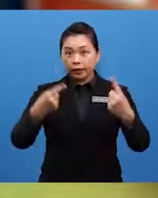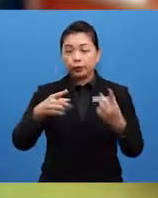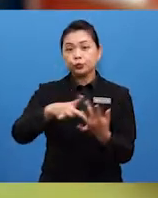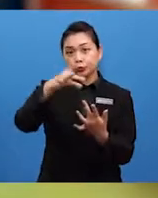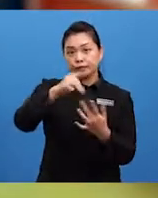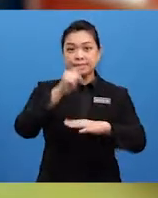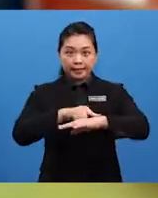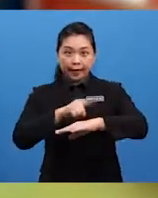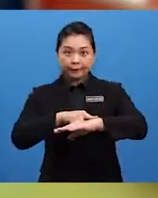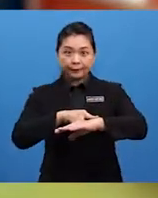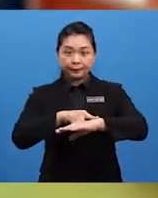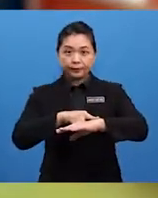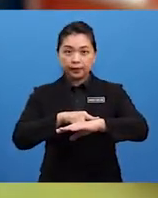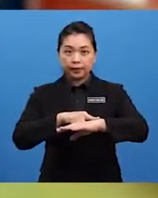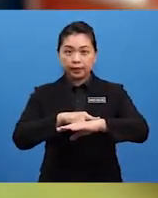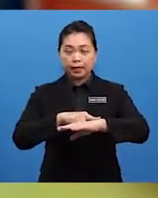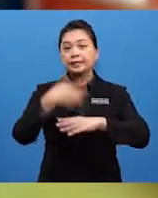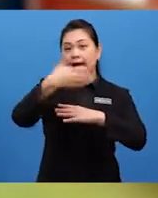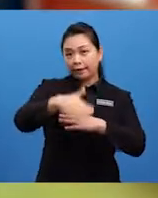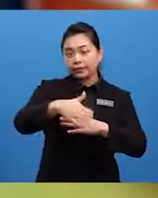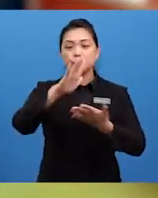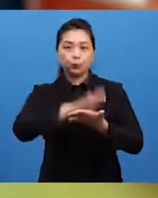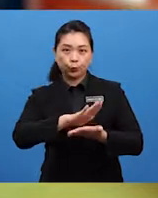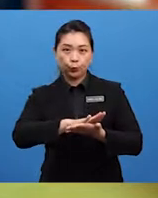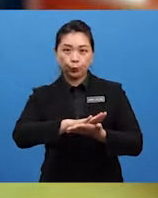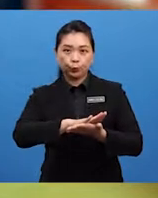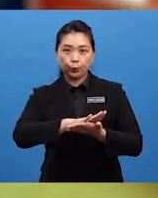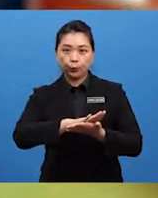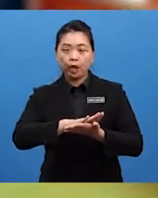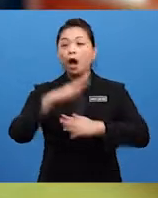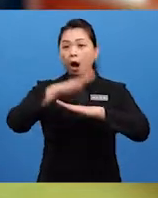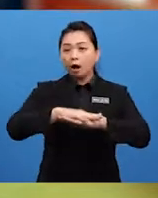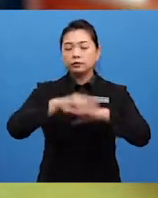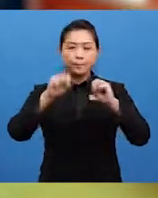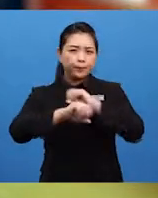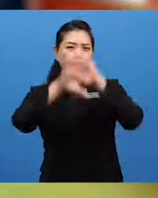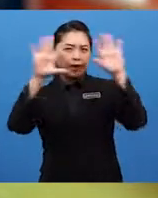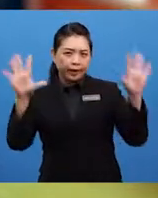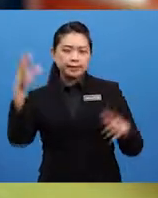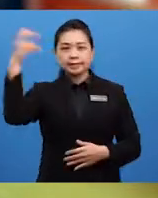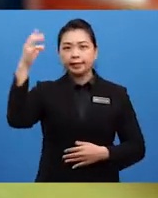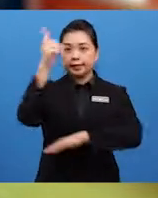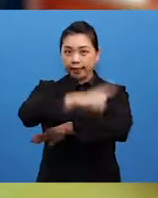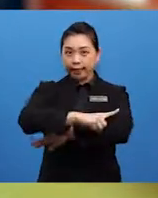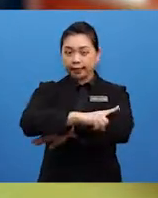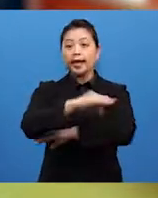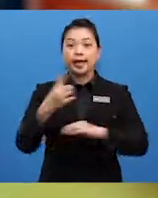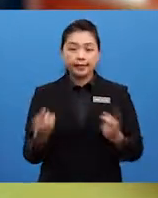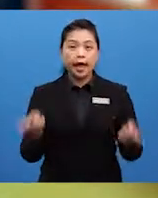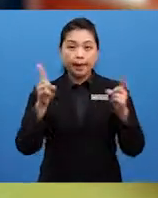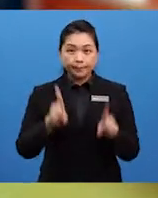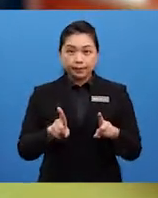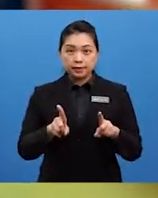time. It's after school, on a bright sunny day, and happened